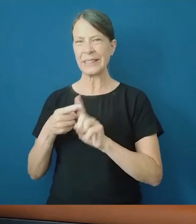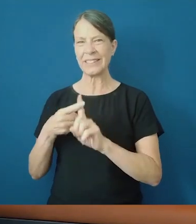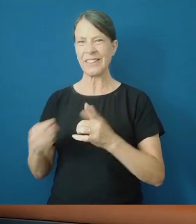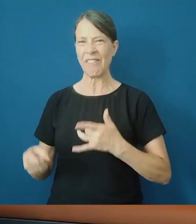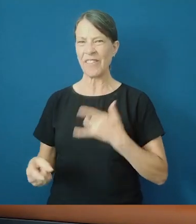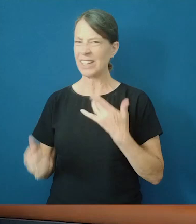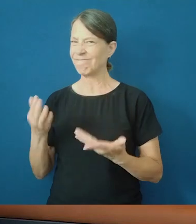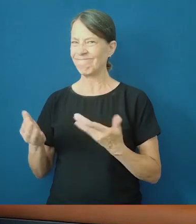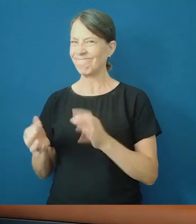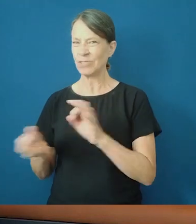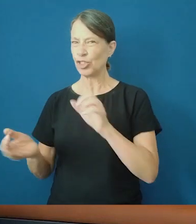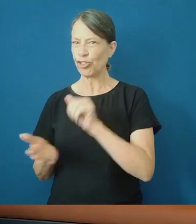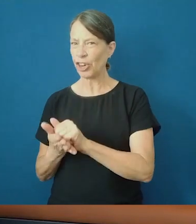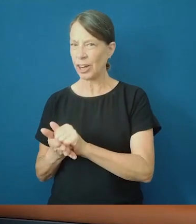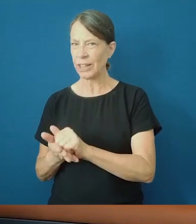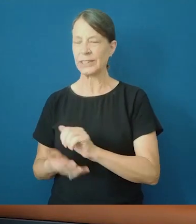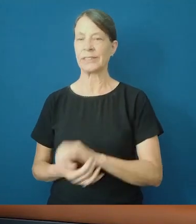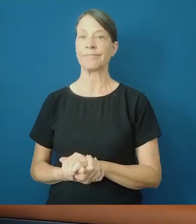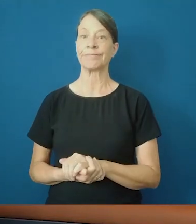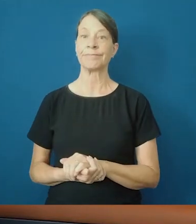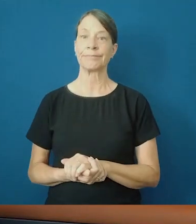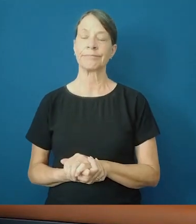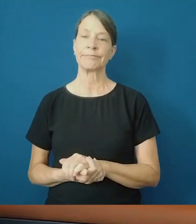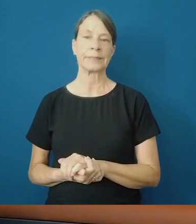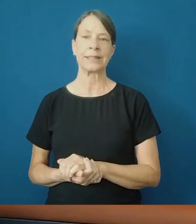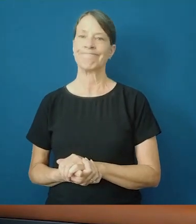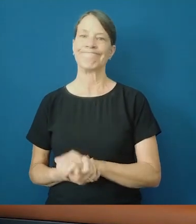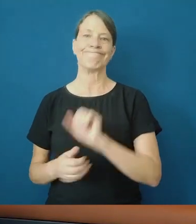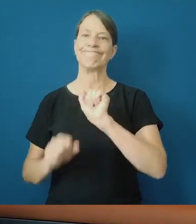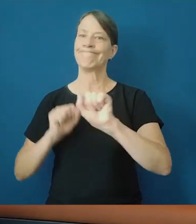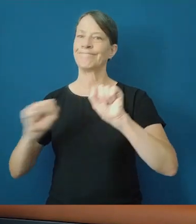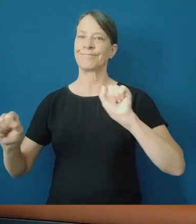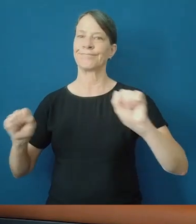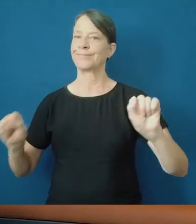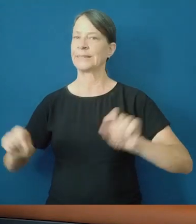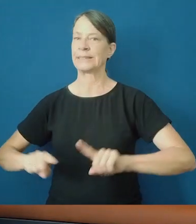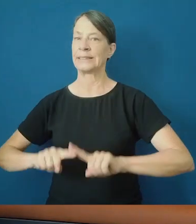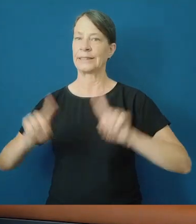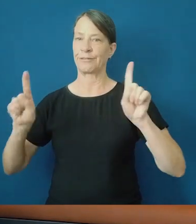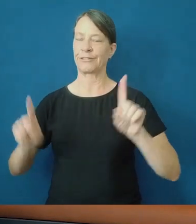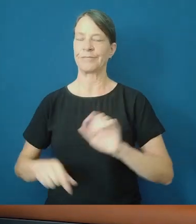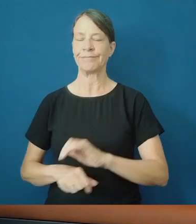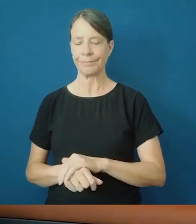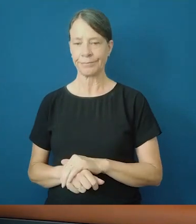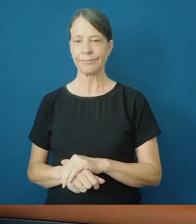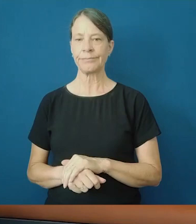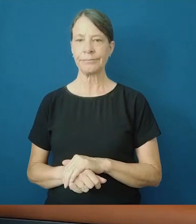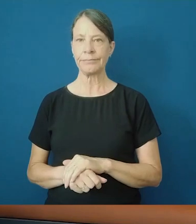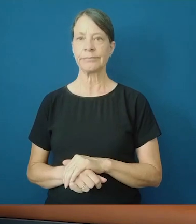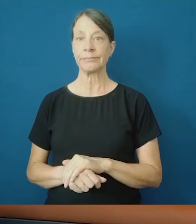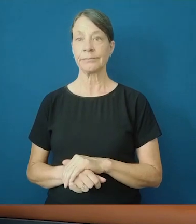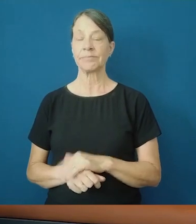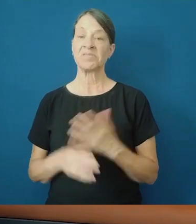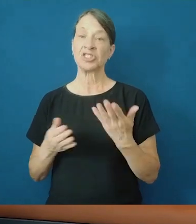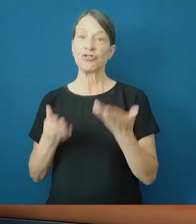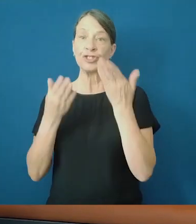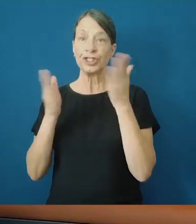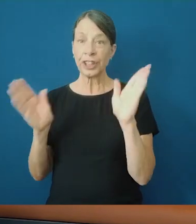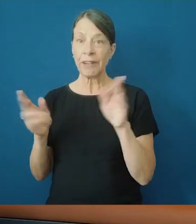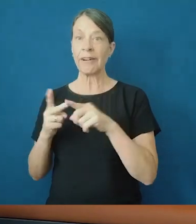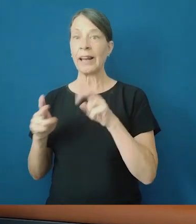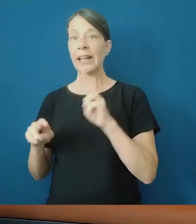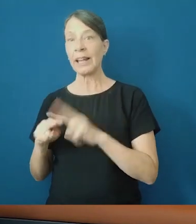100% okay. So it's quite varied again from person to person what the experience is